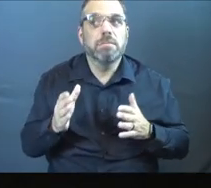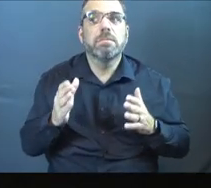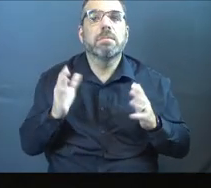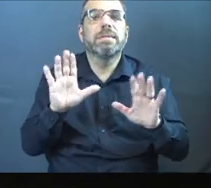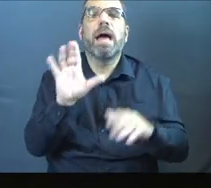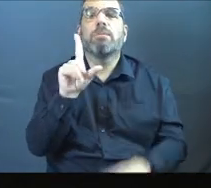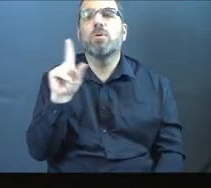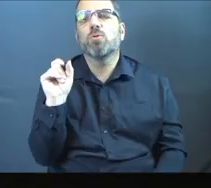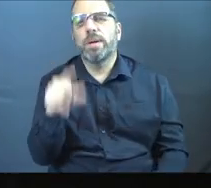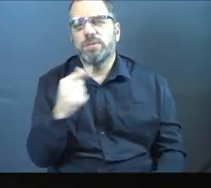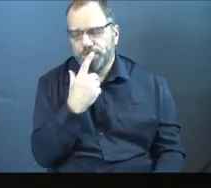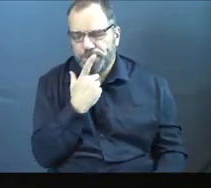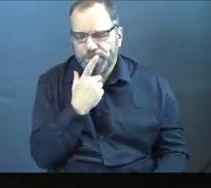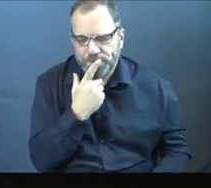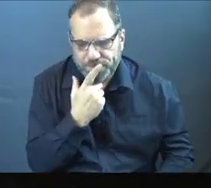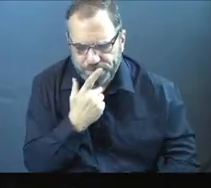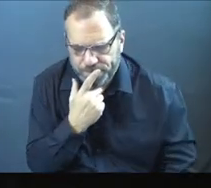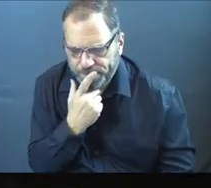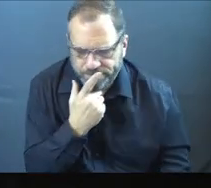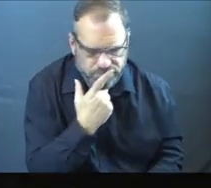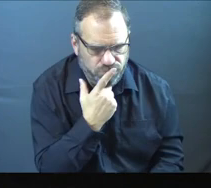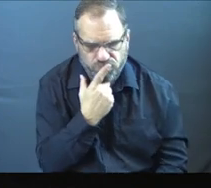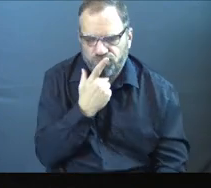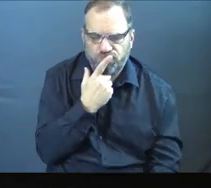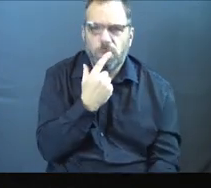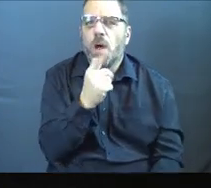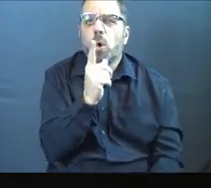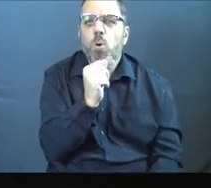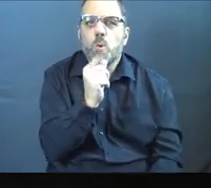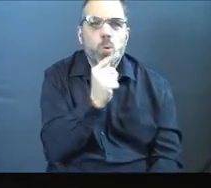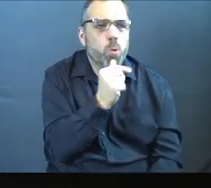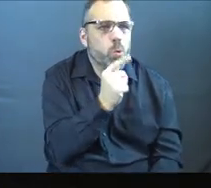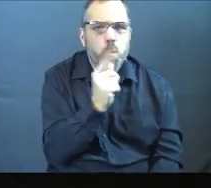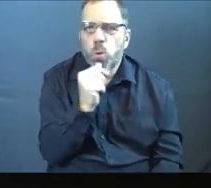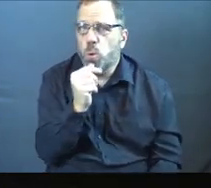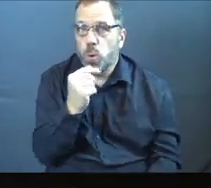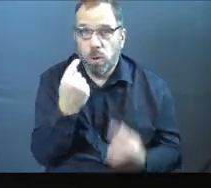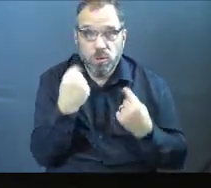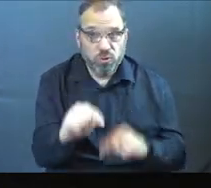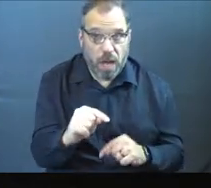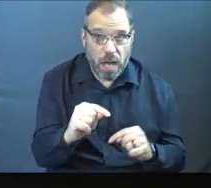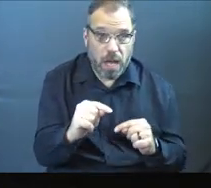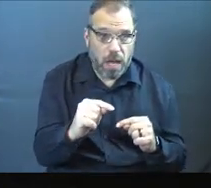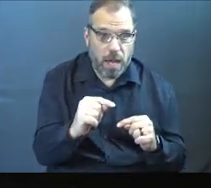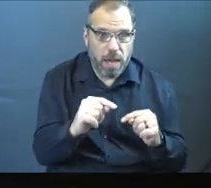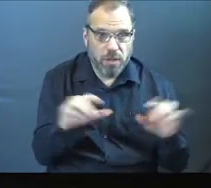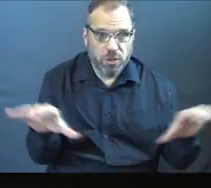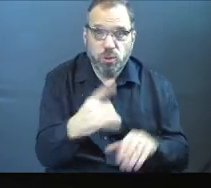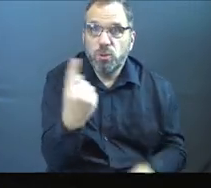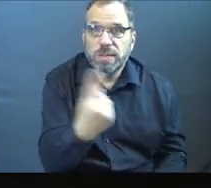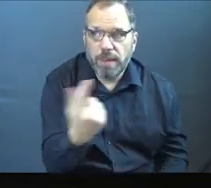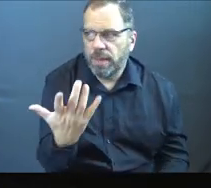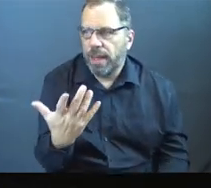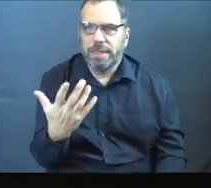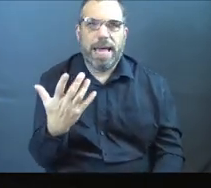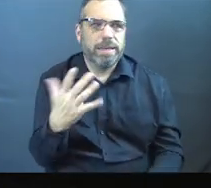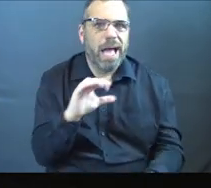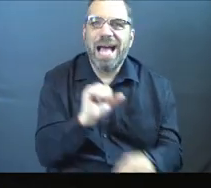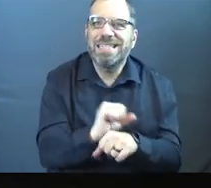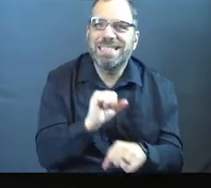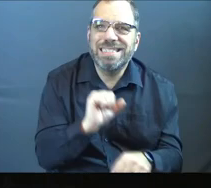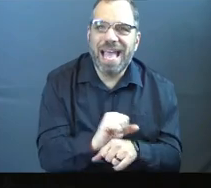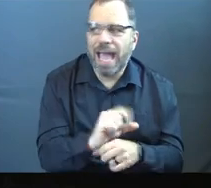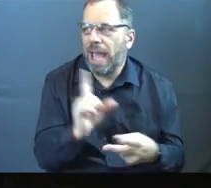start that, want to ask you a question. Has anybody in here ever tried to do something, okay, like a task